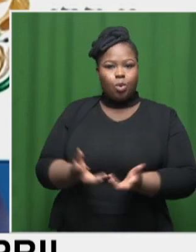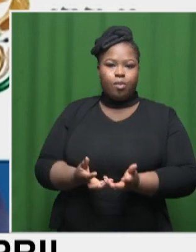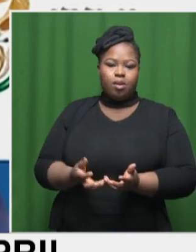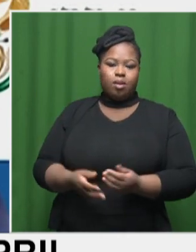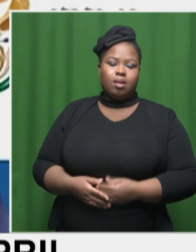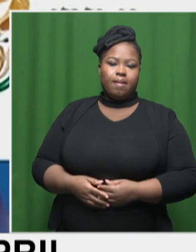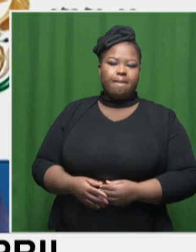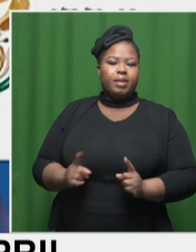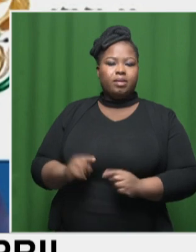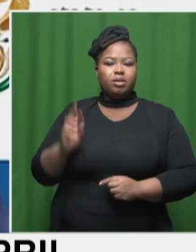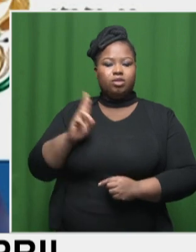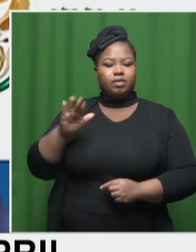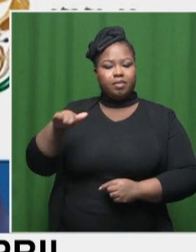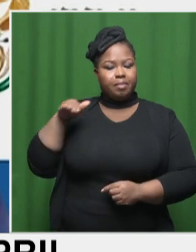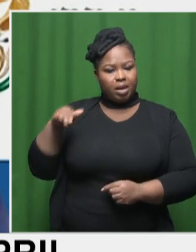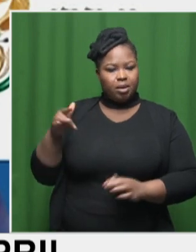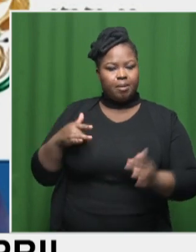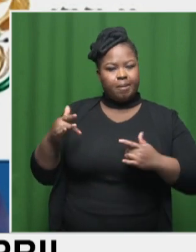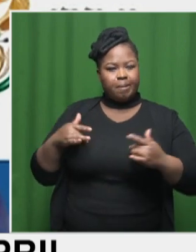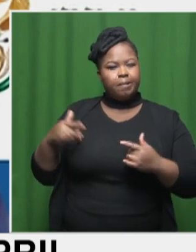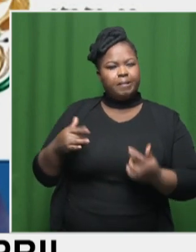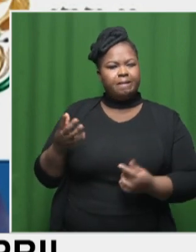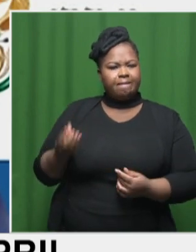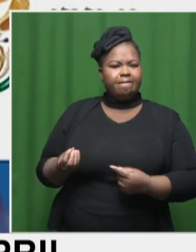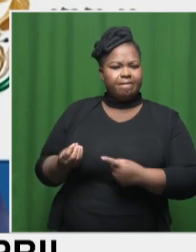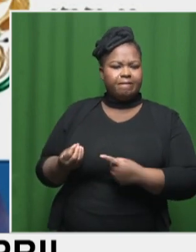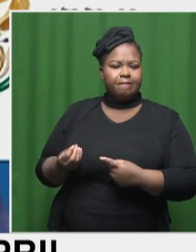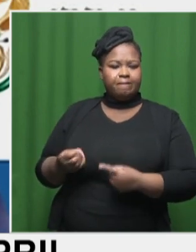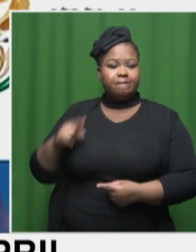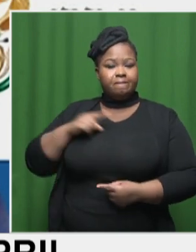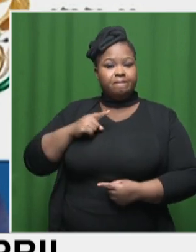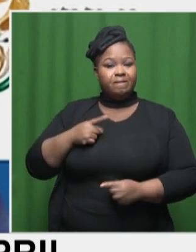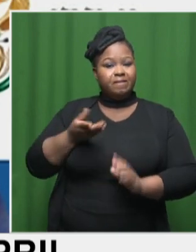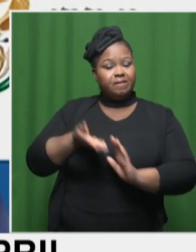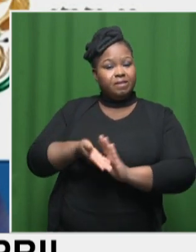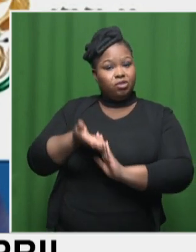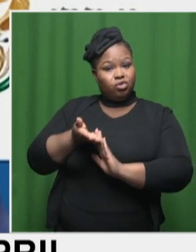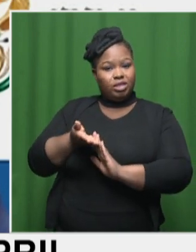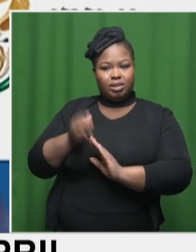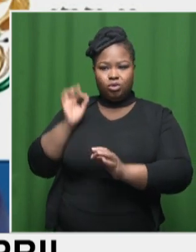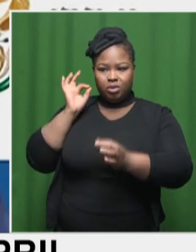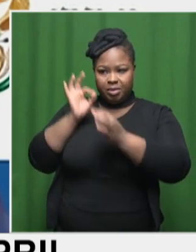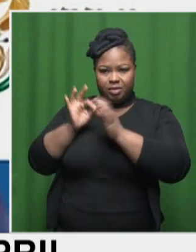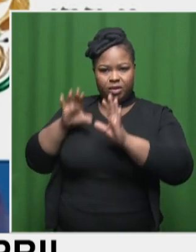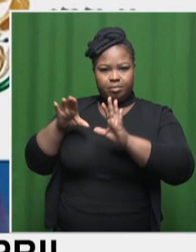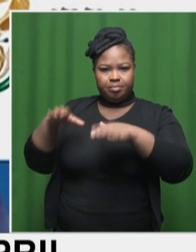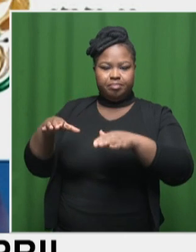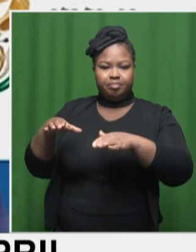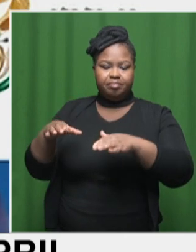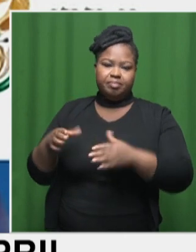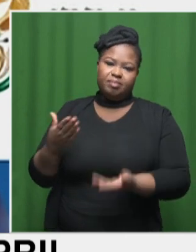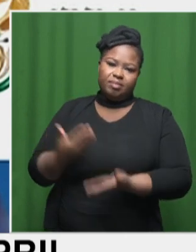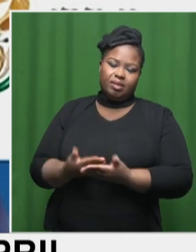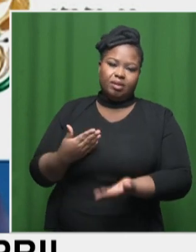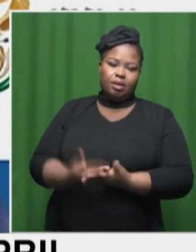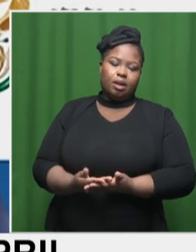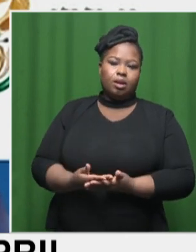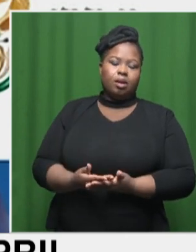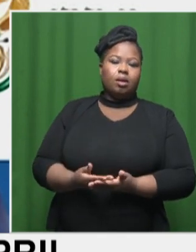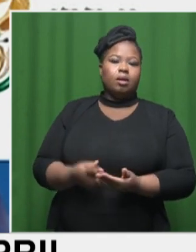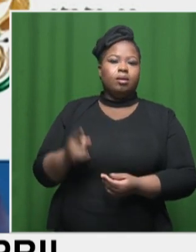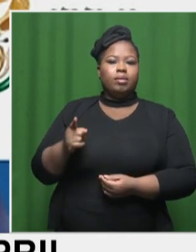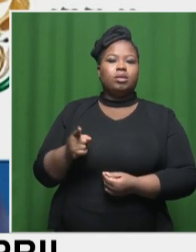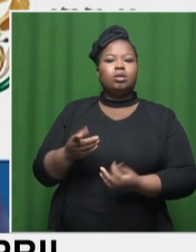And the Reserve Bank would be concerned that the increases in those specific categories don't then percolate through